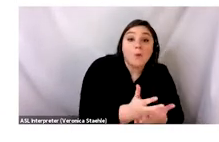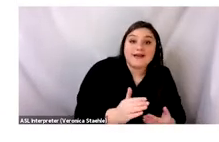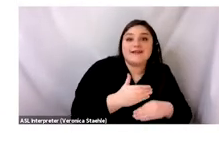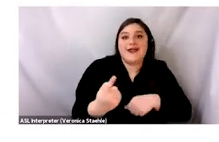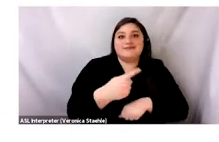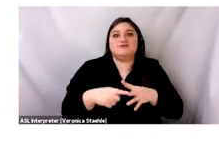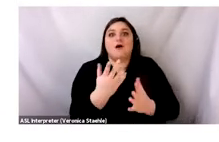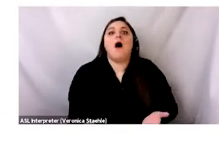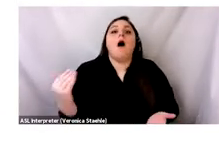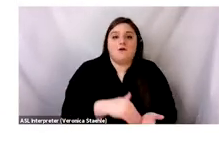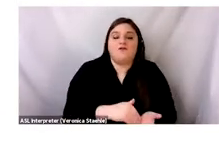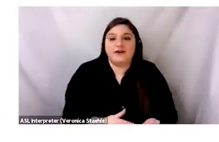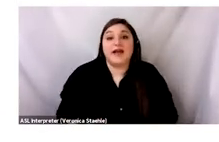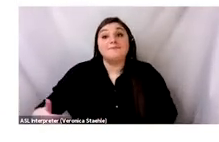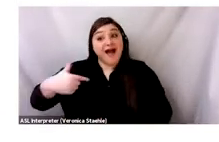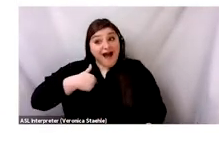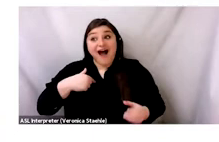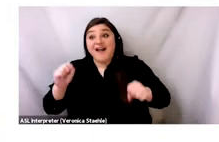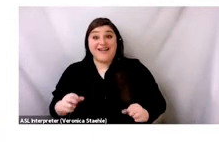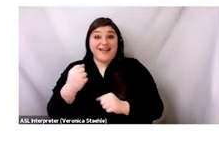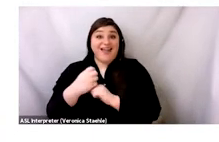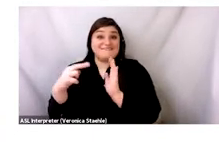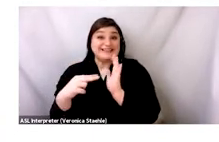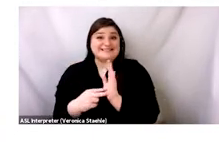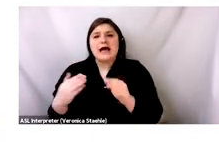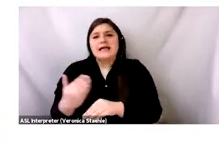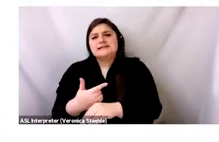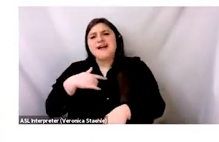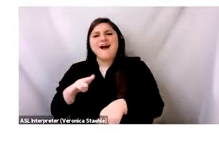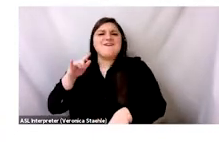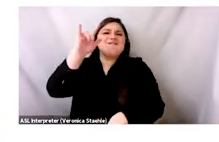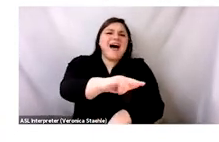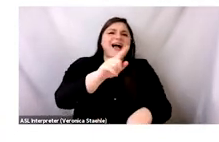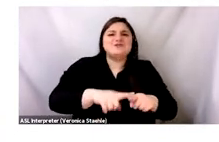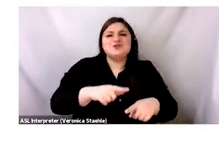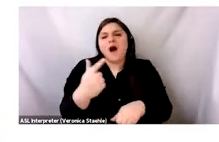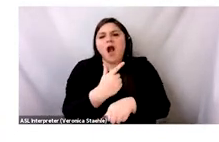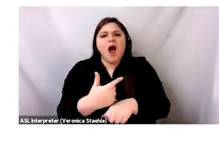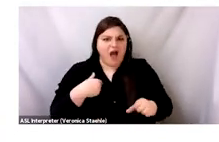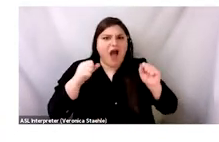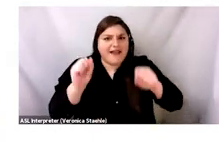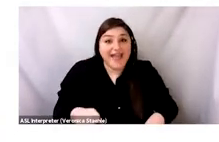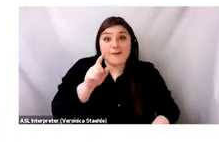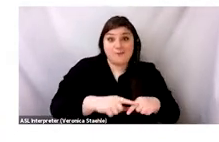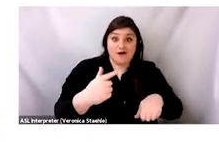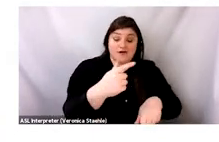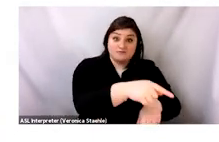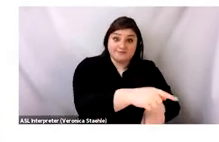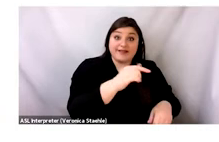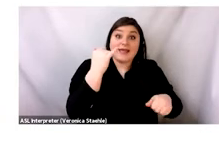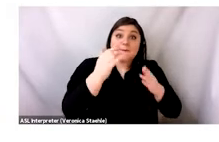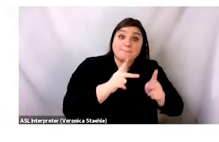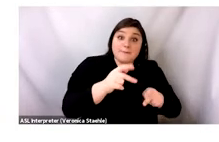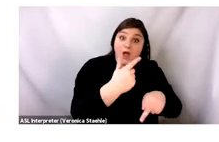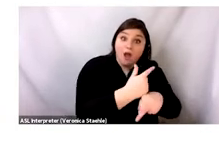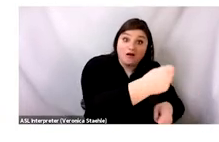Meanwhile, it would be incredibly difficult for Abena to ever get a visa to travel to or to work in the United States for research or for any other